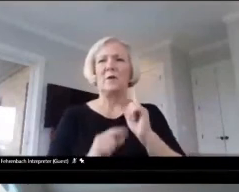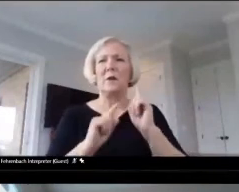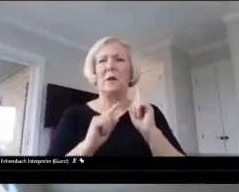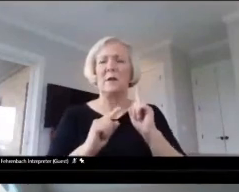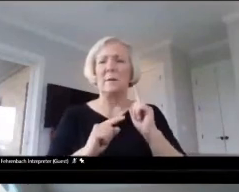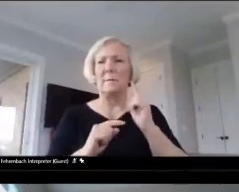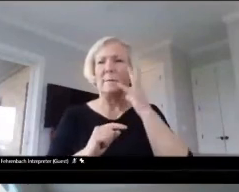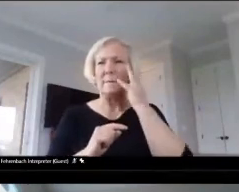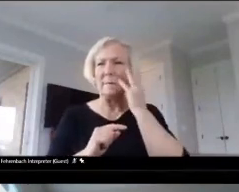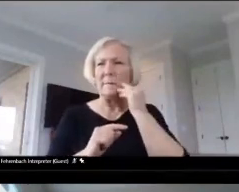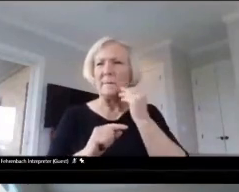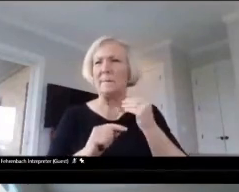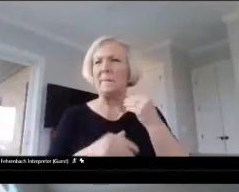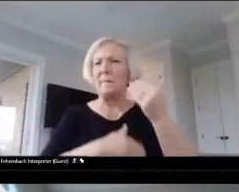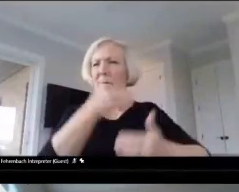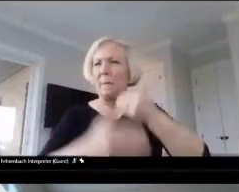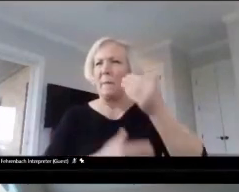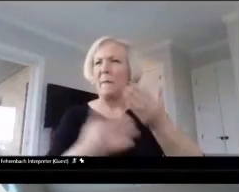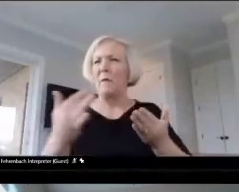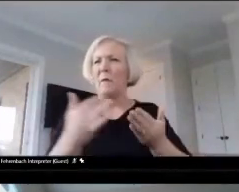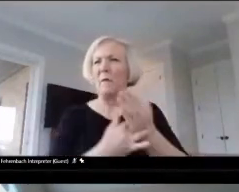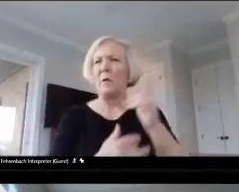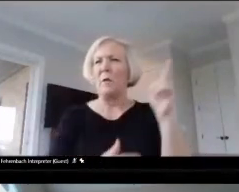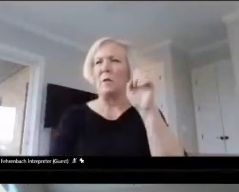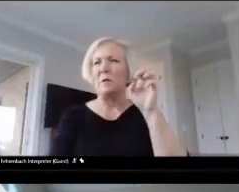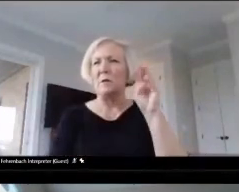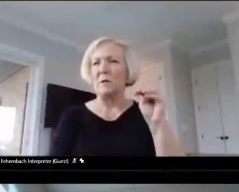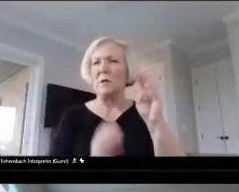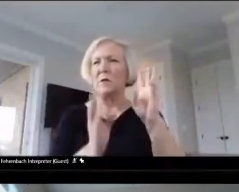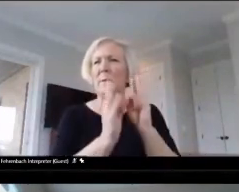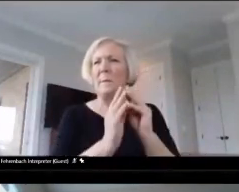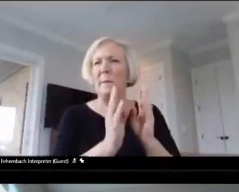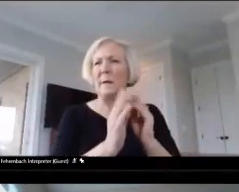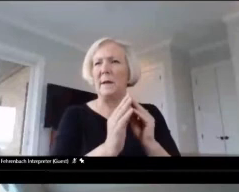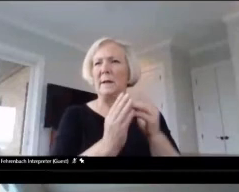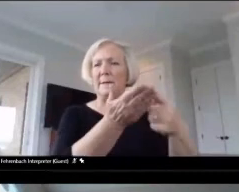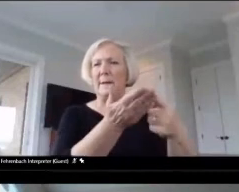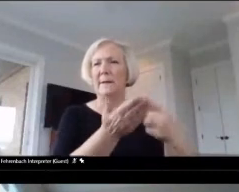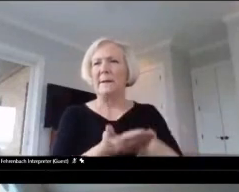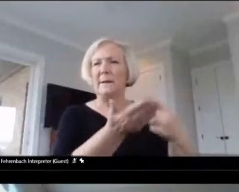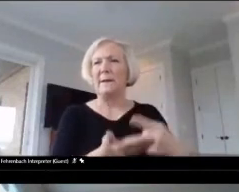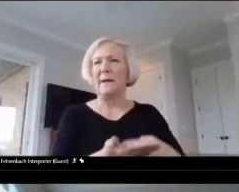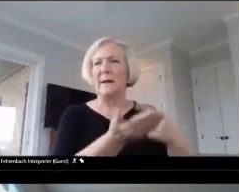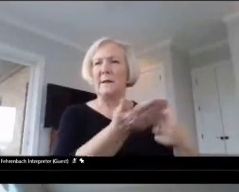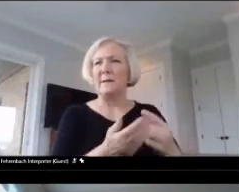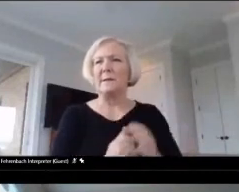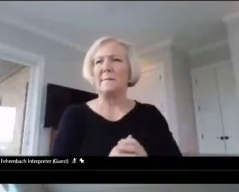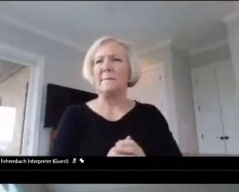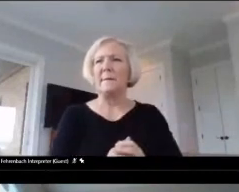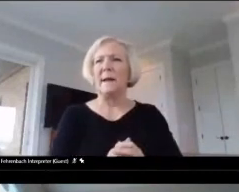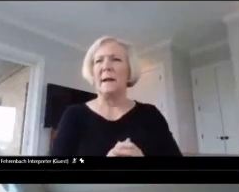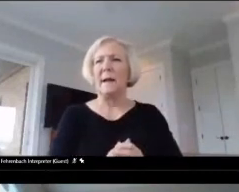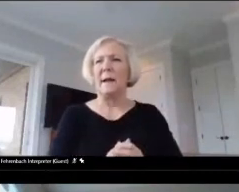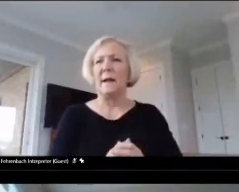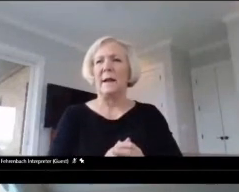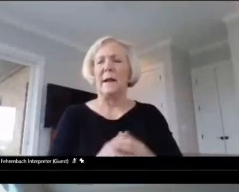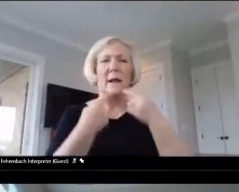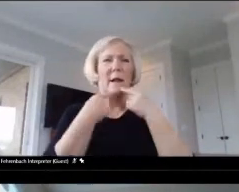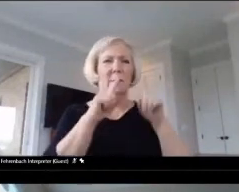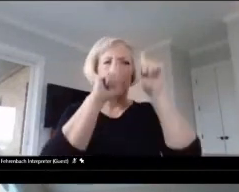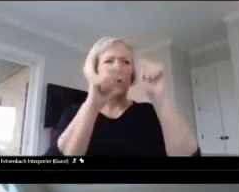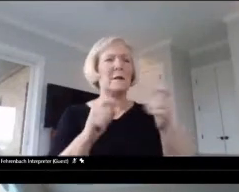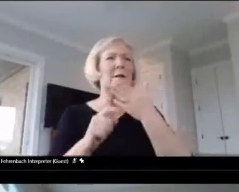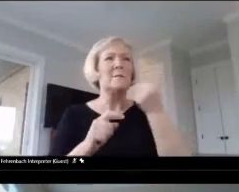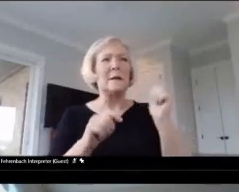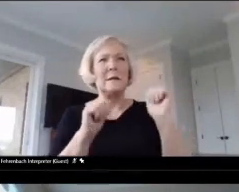through Zoom meetings and discuss it and answer questions as best we can or